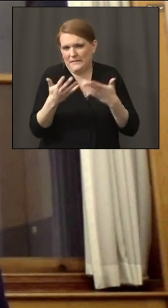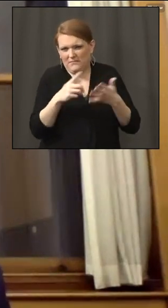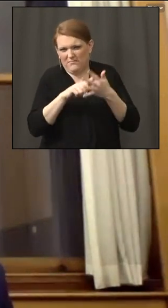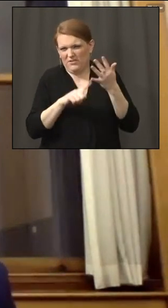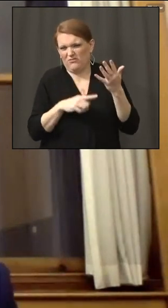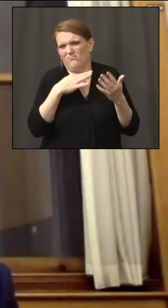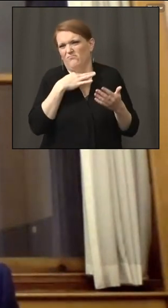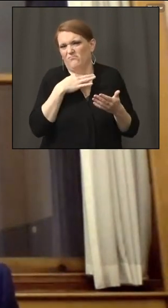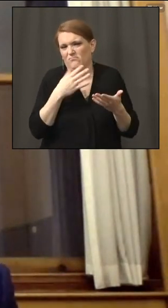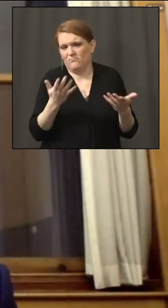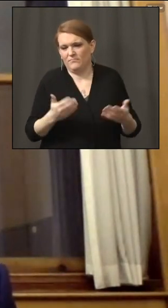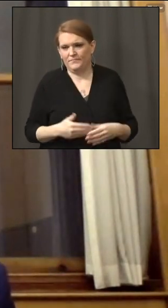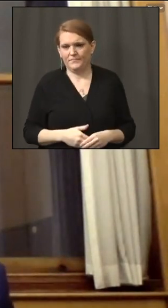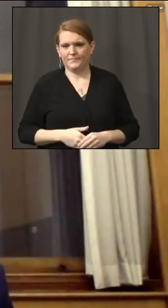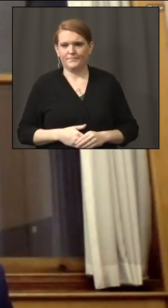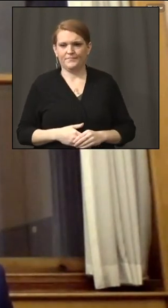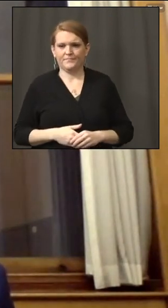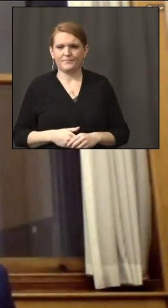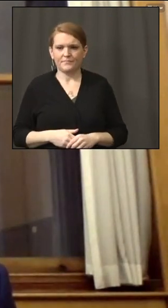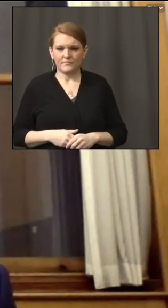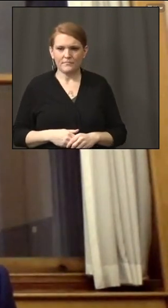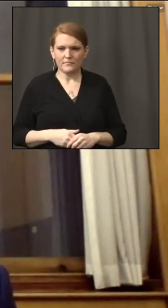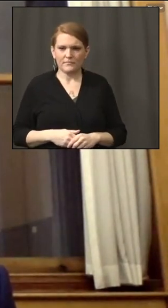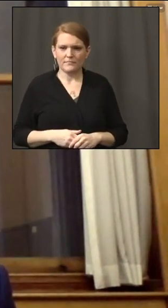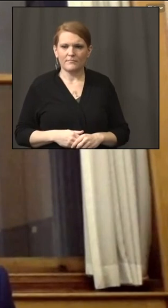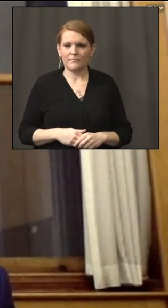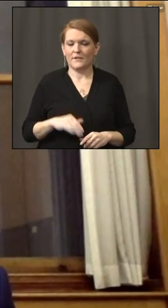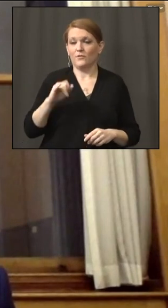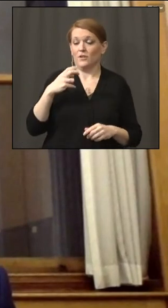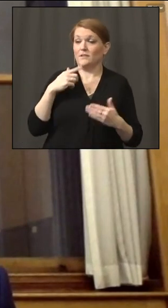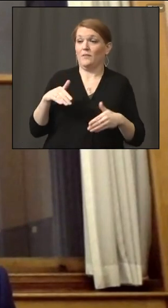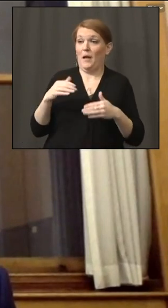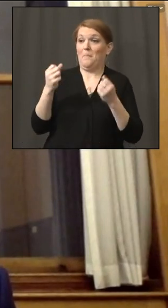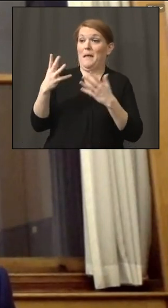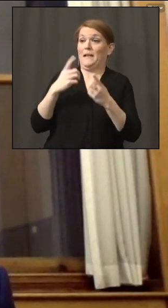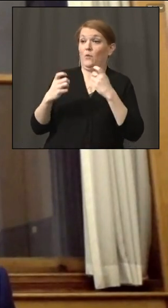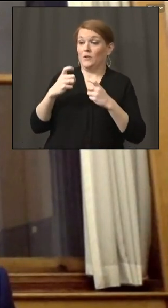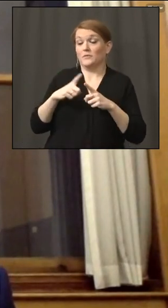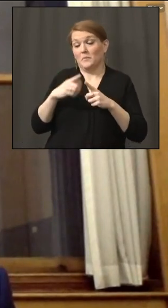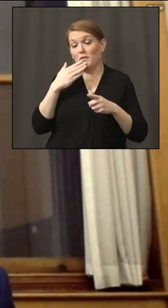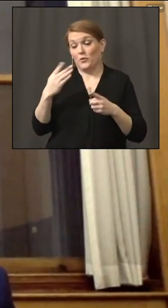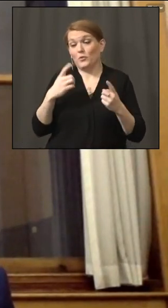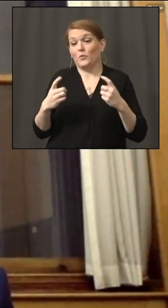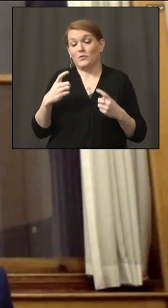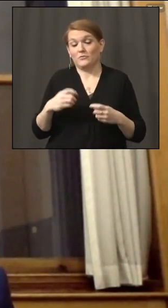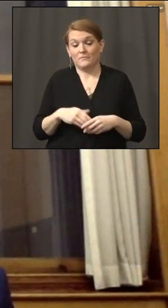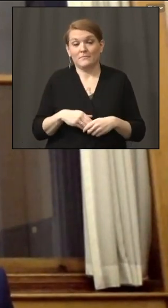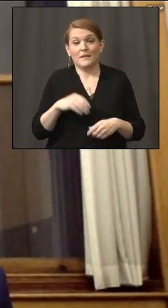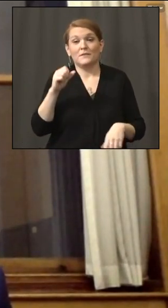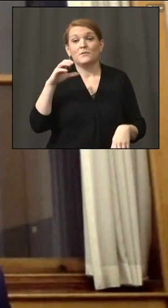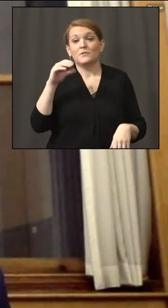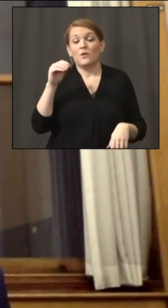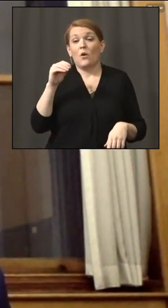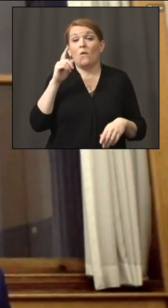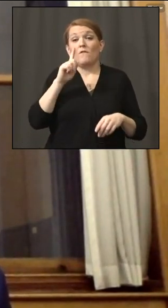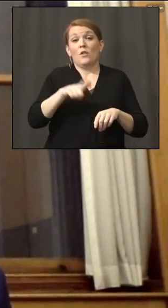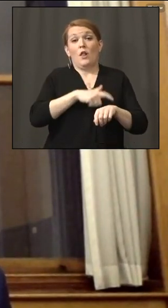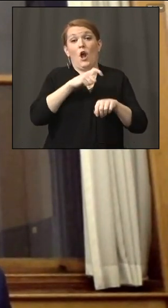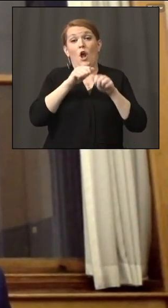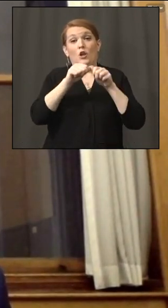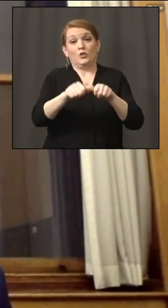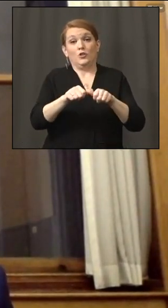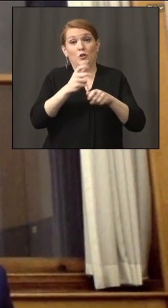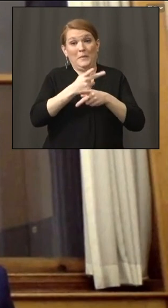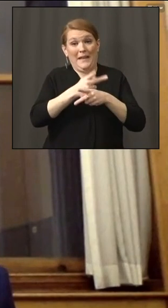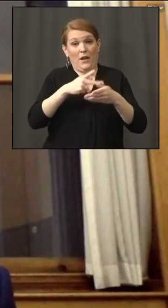Sure. So a lot there, Erica, but good questions. So briefly for the long term care program through CVS and